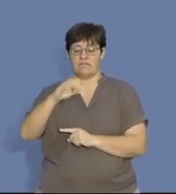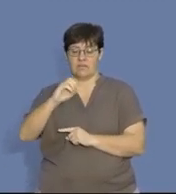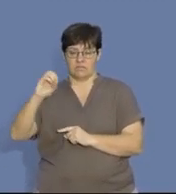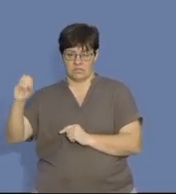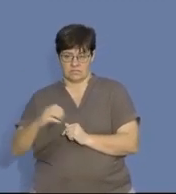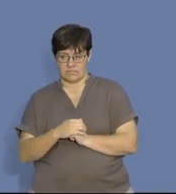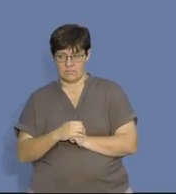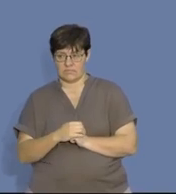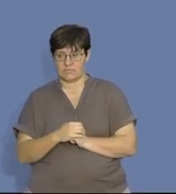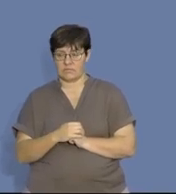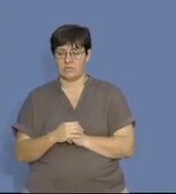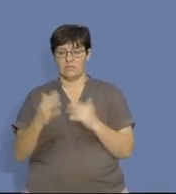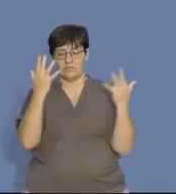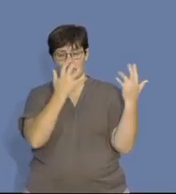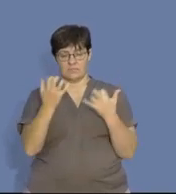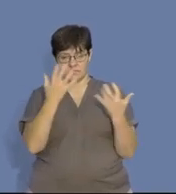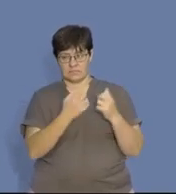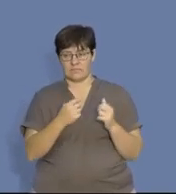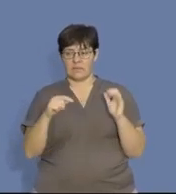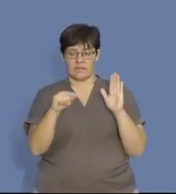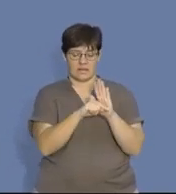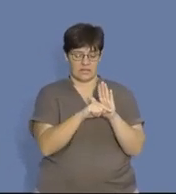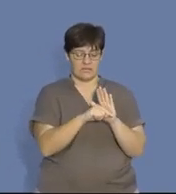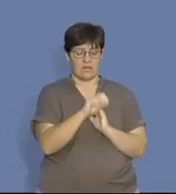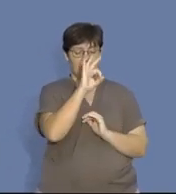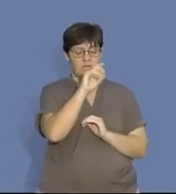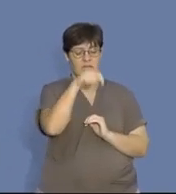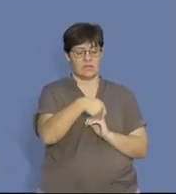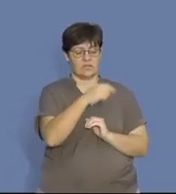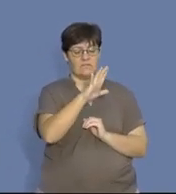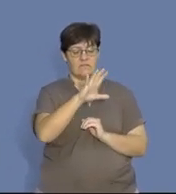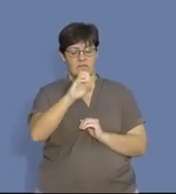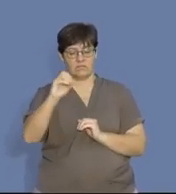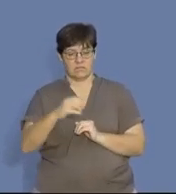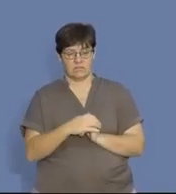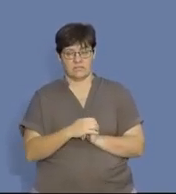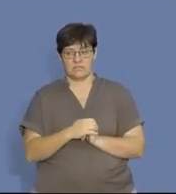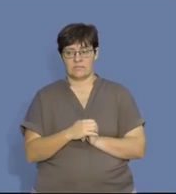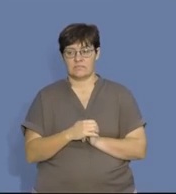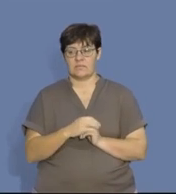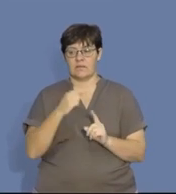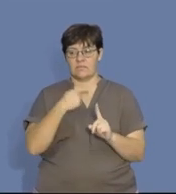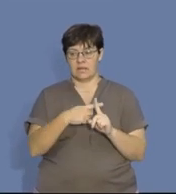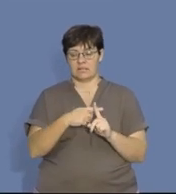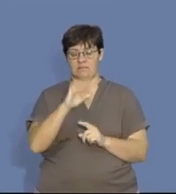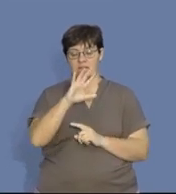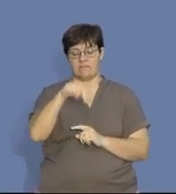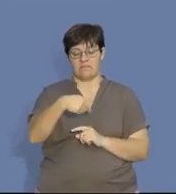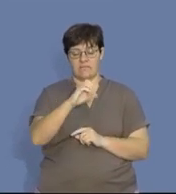,000. Right. So, my calculation, negative 3,500, plus